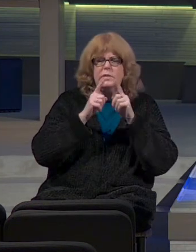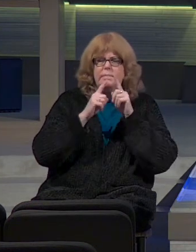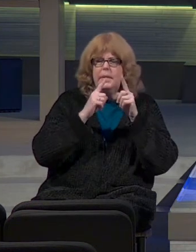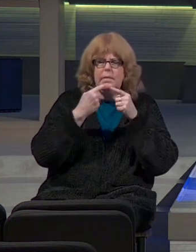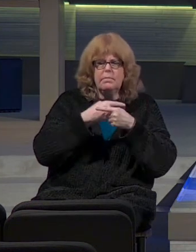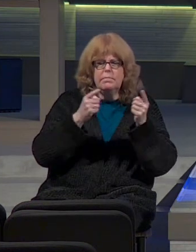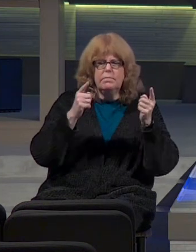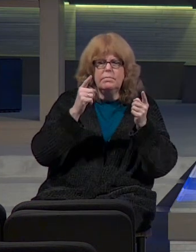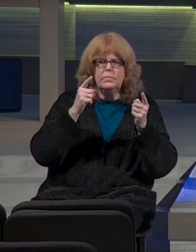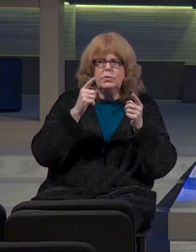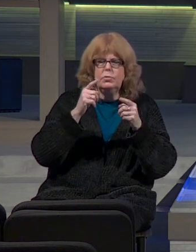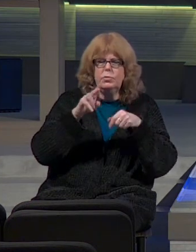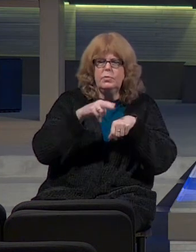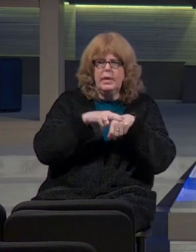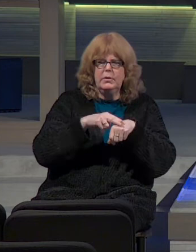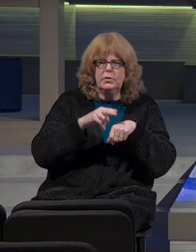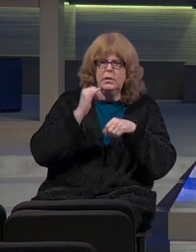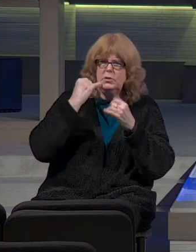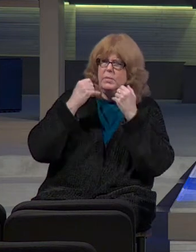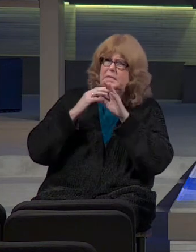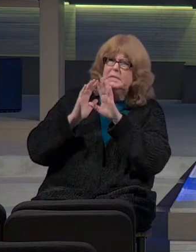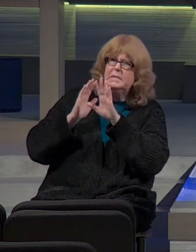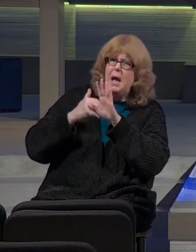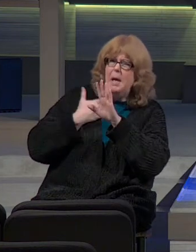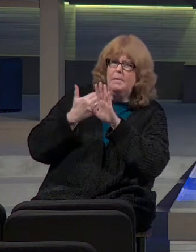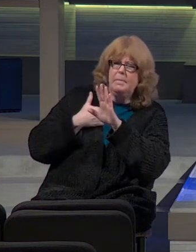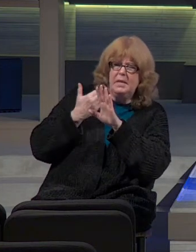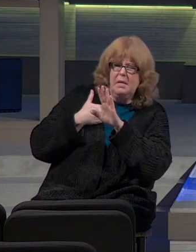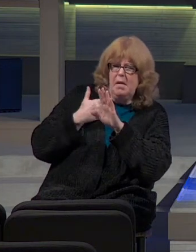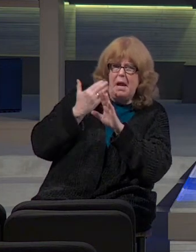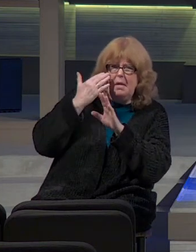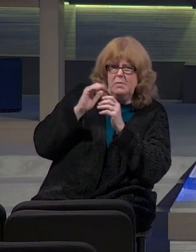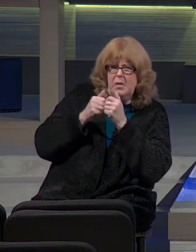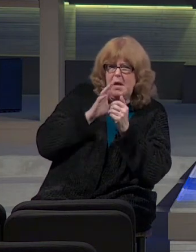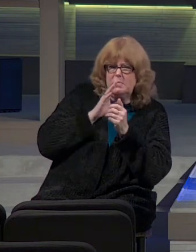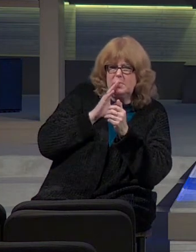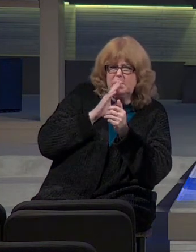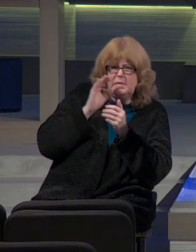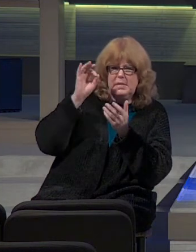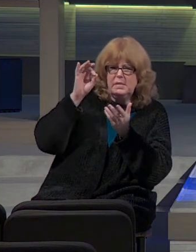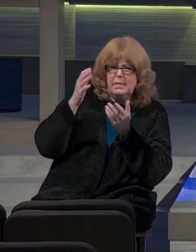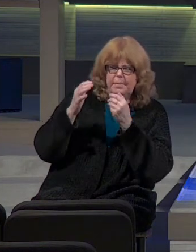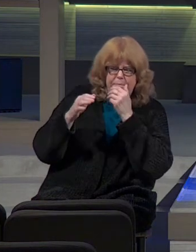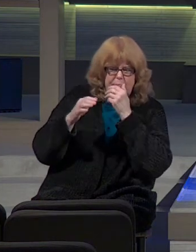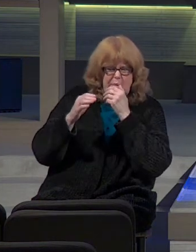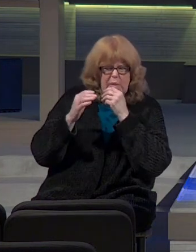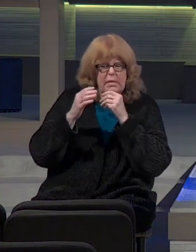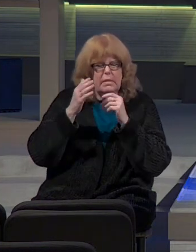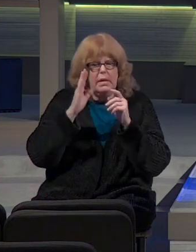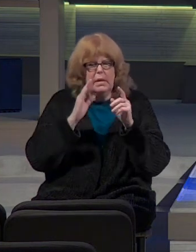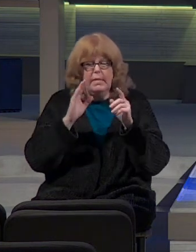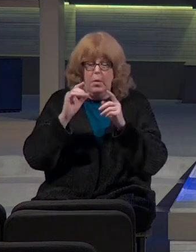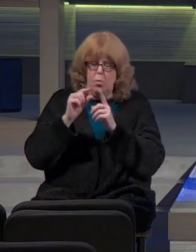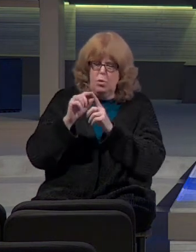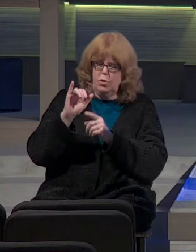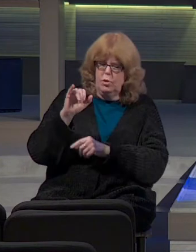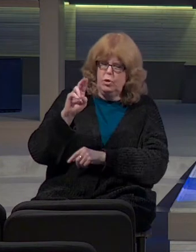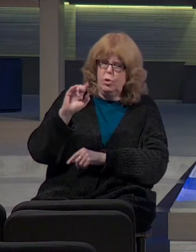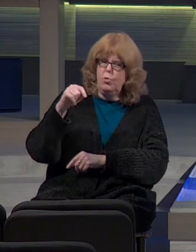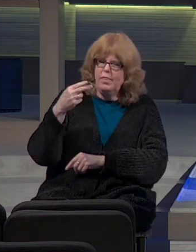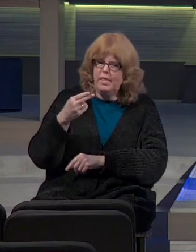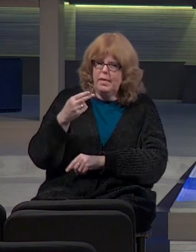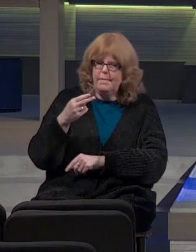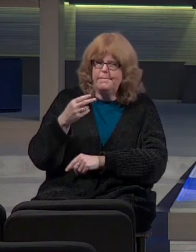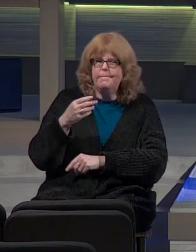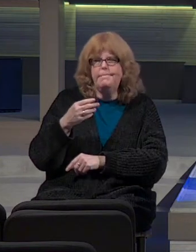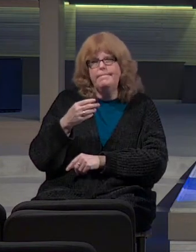responds, but look, I don't know how to speak. I am a youth. The Lord said to me, do not say you are a youth. Let me just say that word youth is